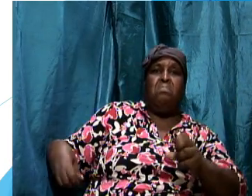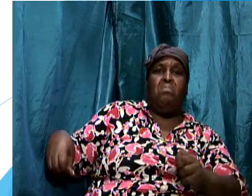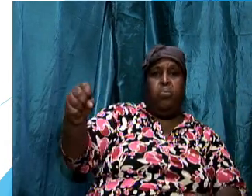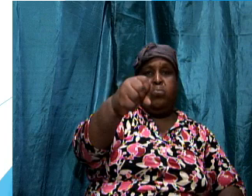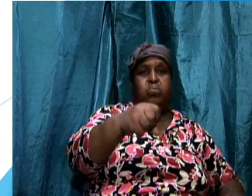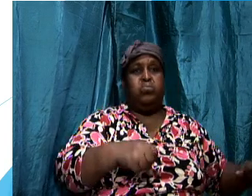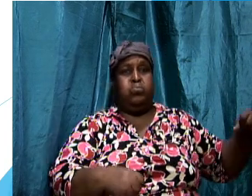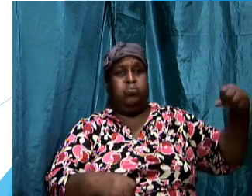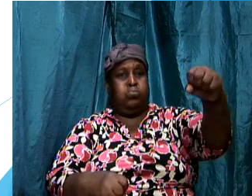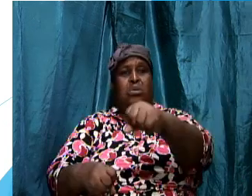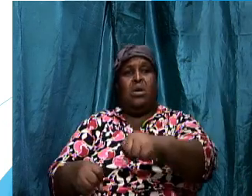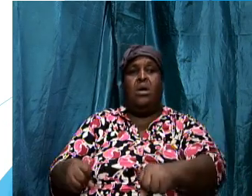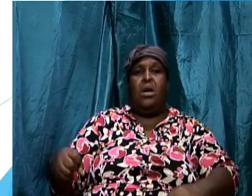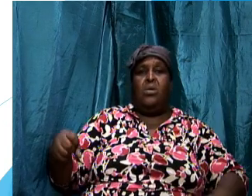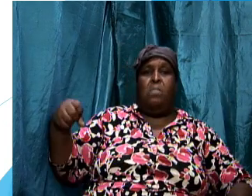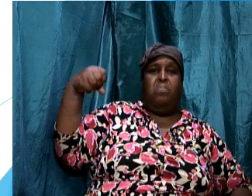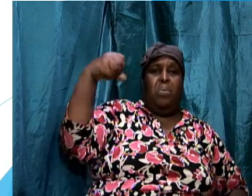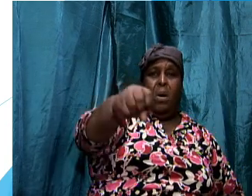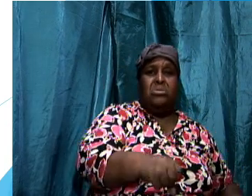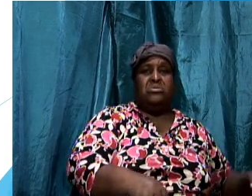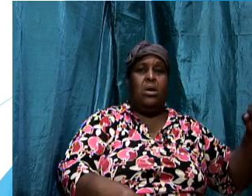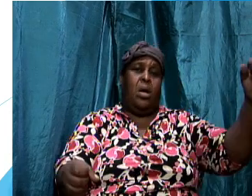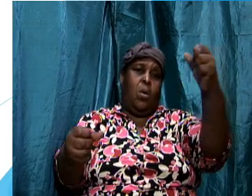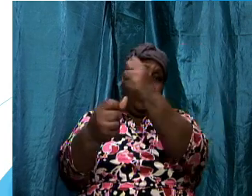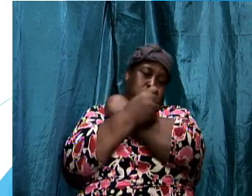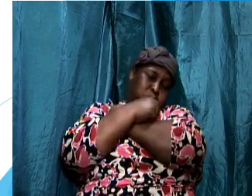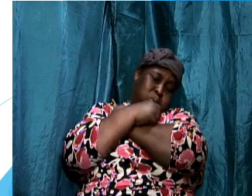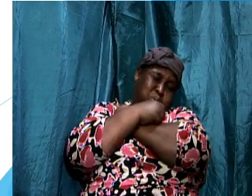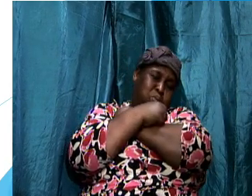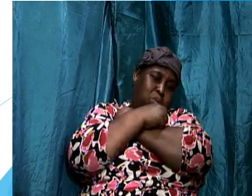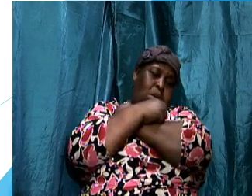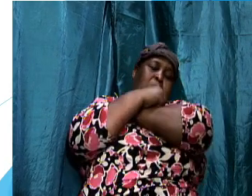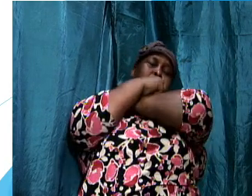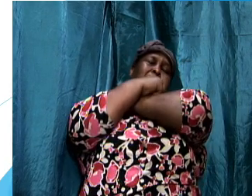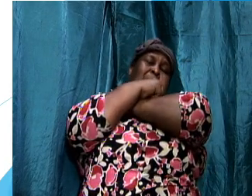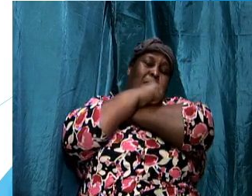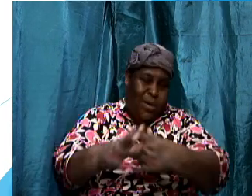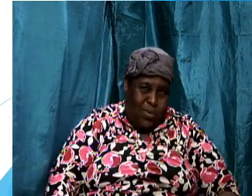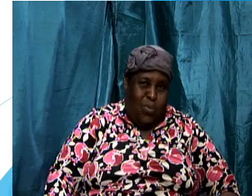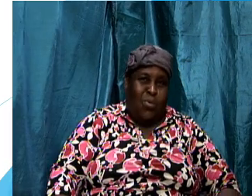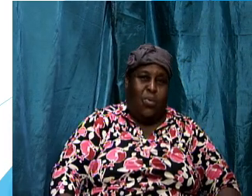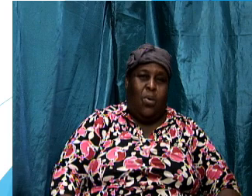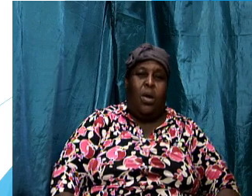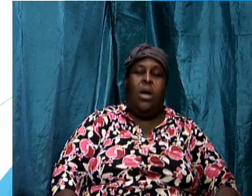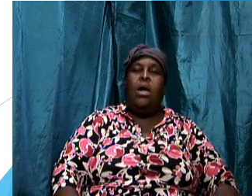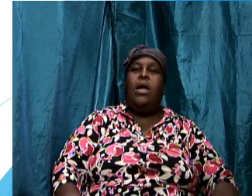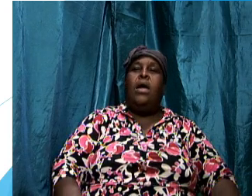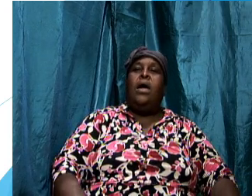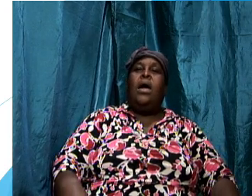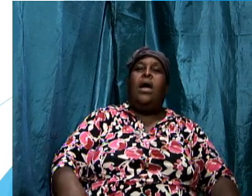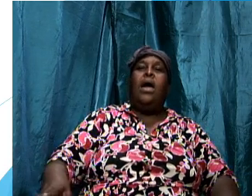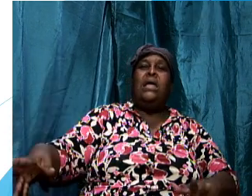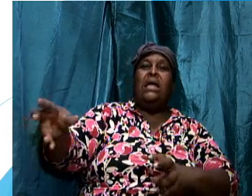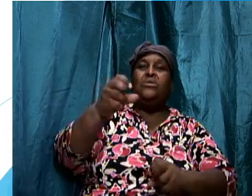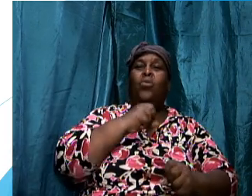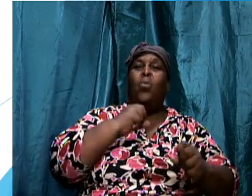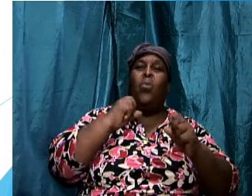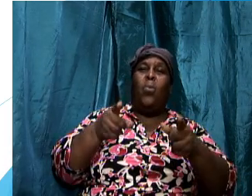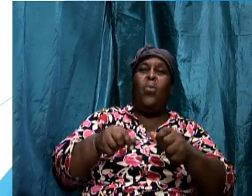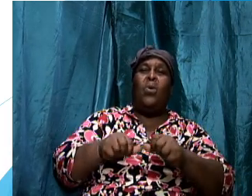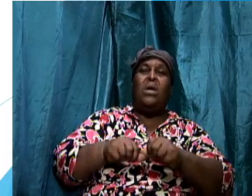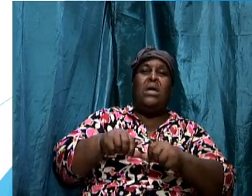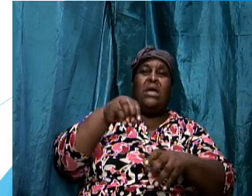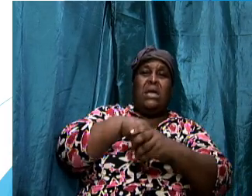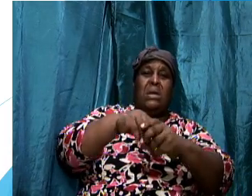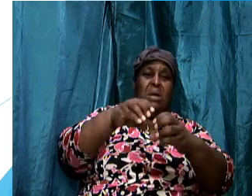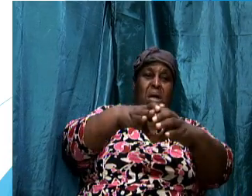and they would box or they would hold you they will lift you up they will go on a on a if they are in a